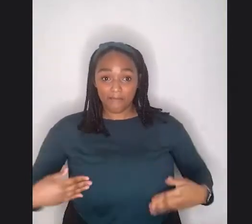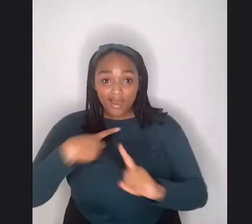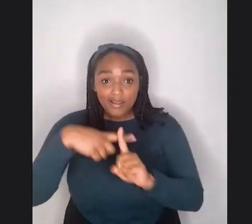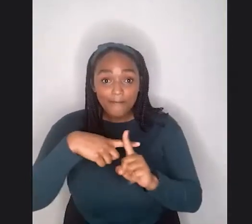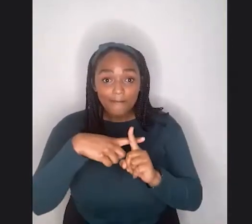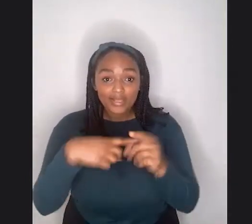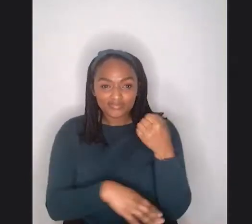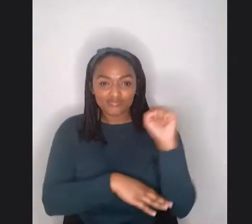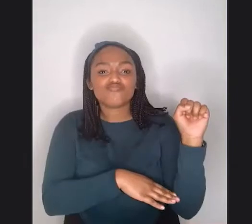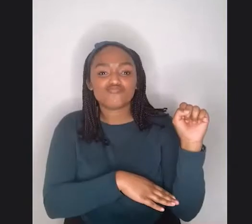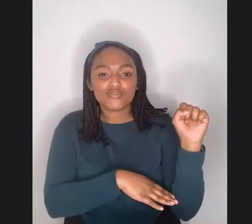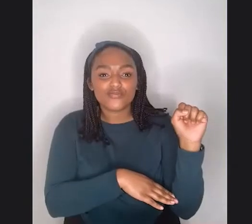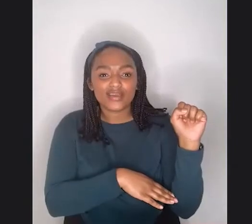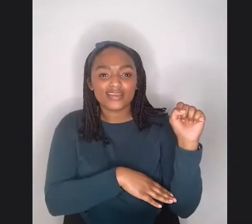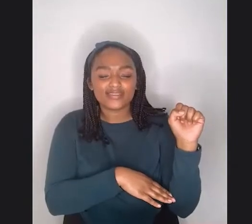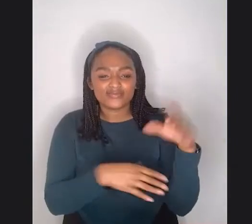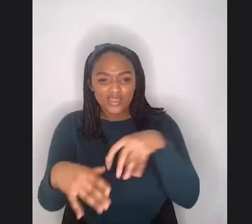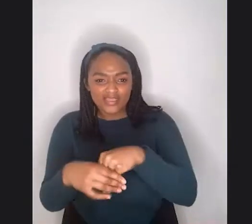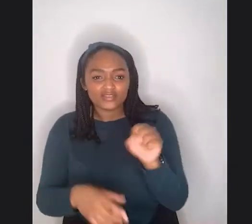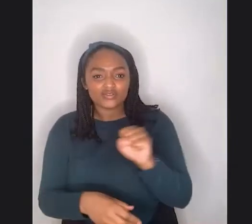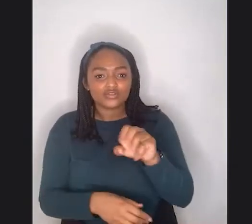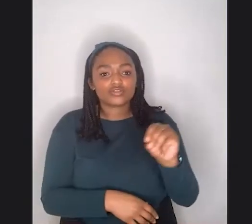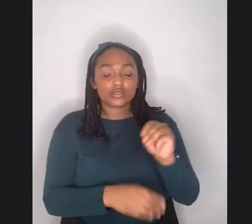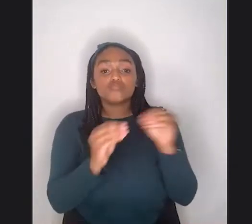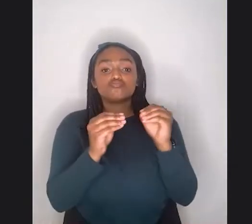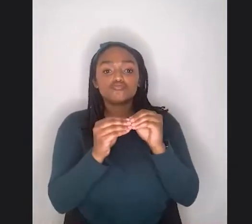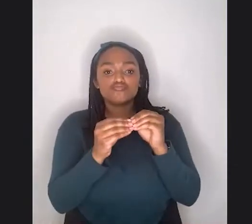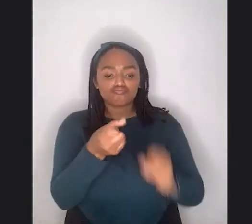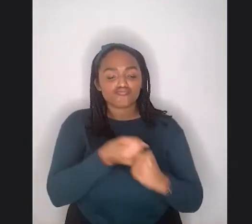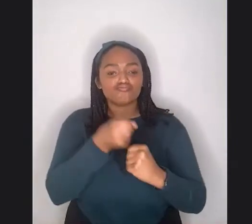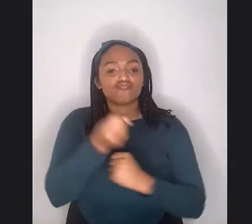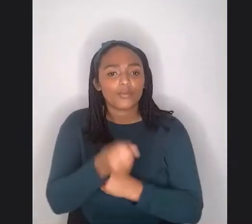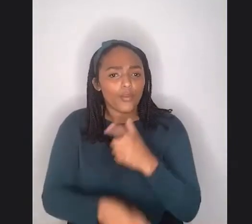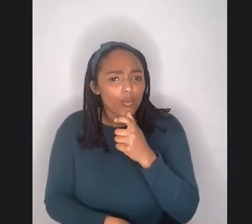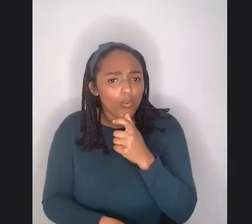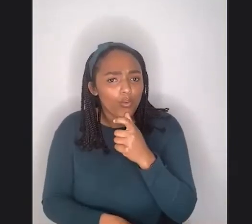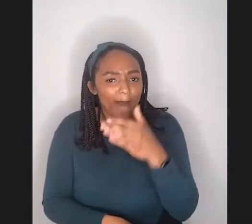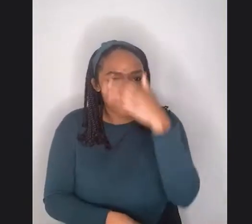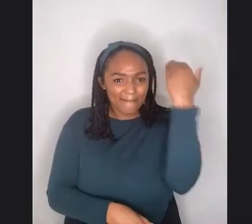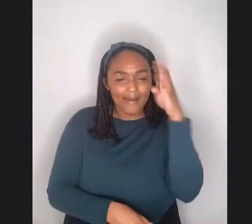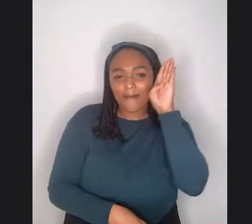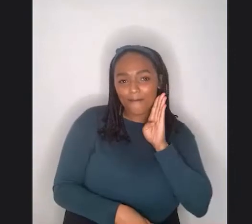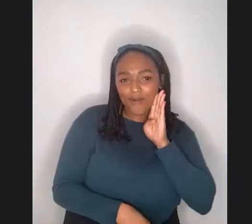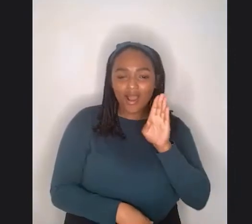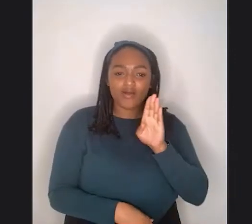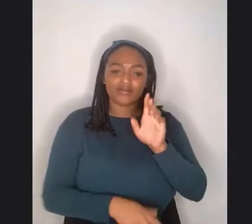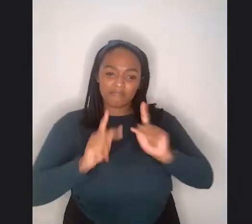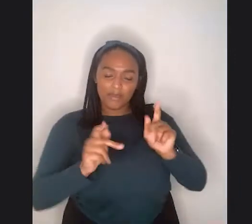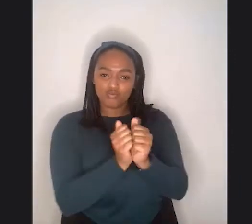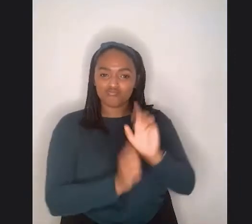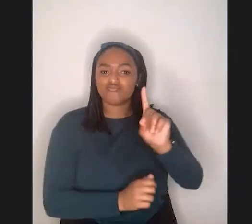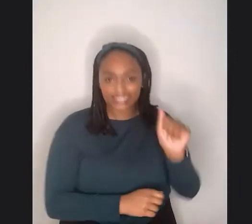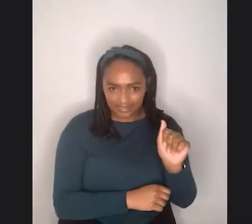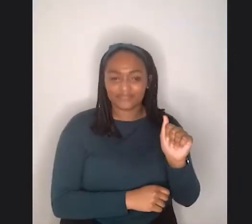media really had a backbone of black and brown women and femmes and disabled women and femmes and that